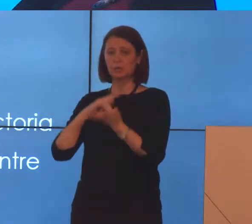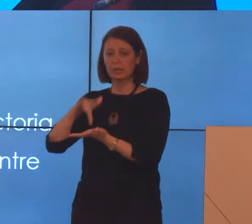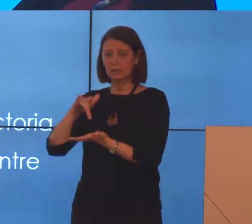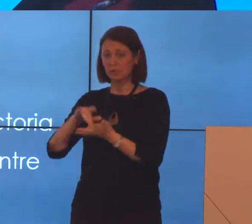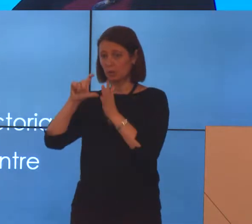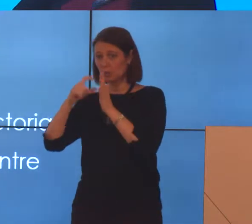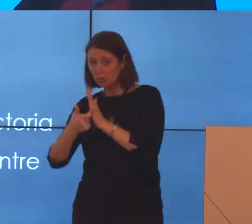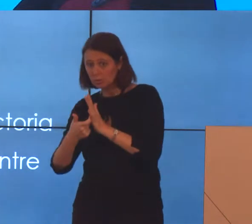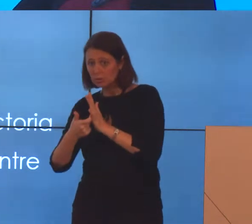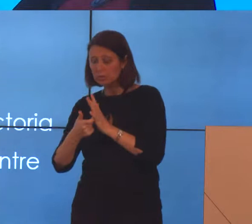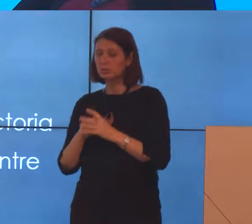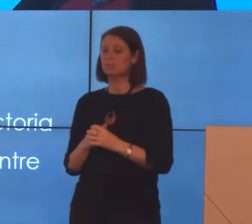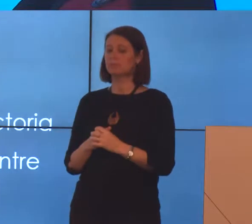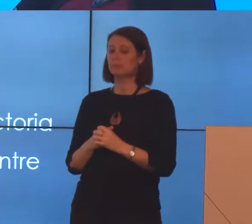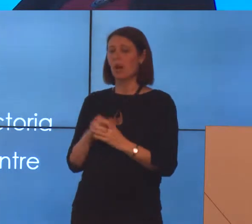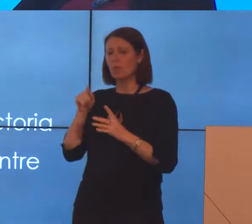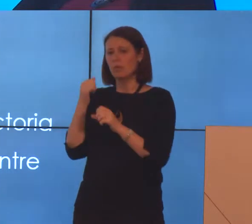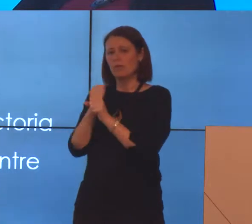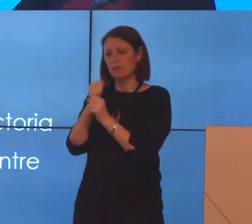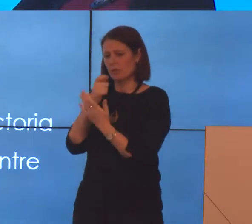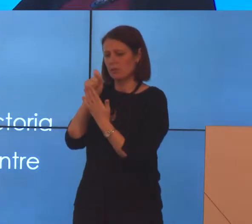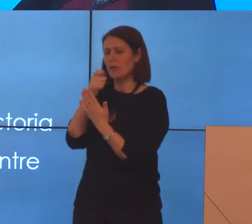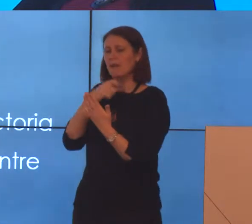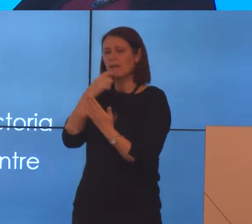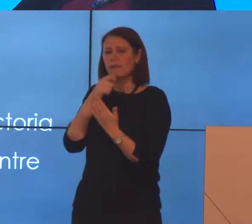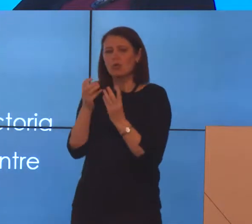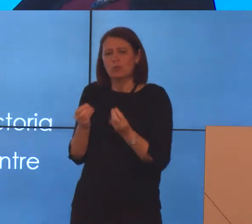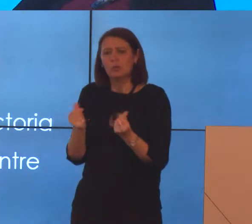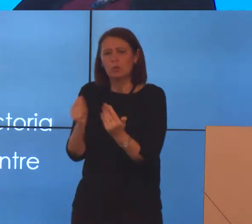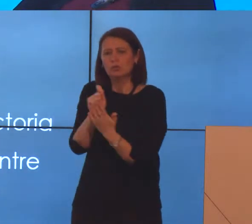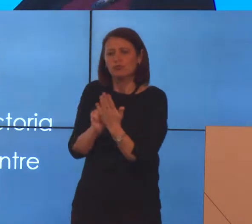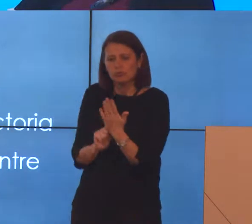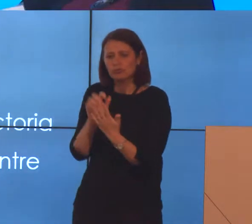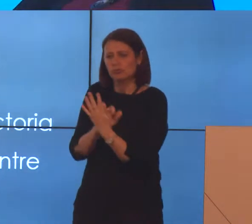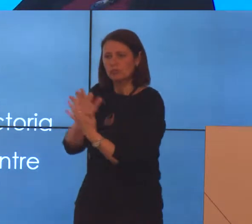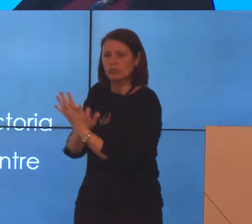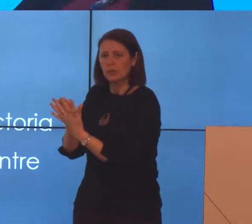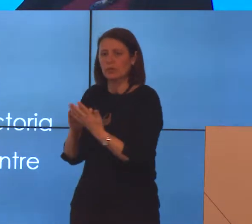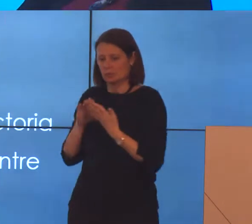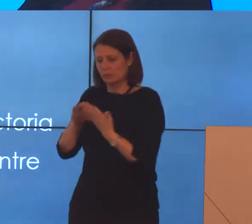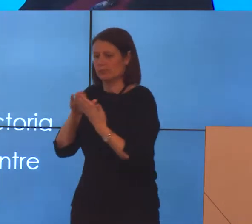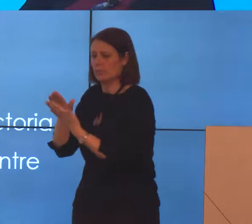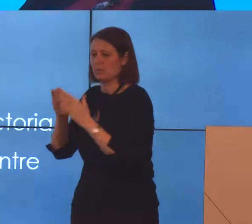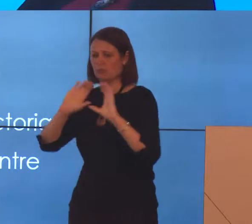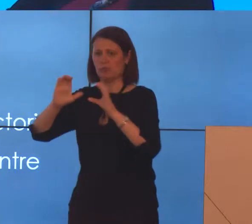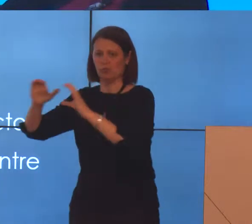doctors. And we've created a couple of resources to assist these groups.